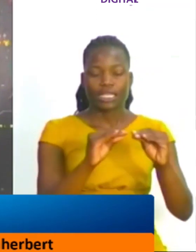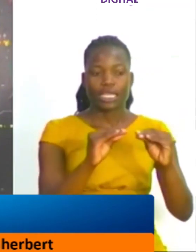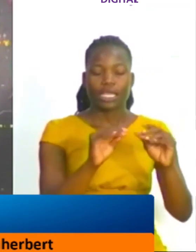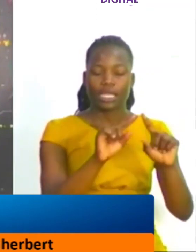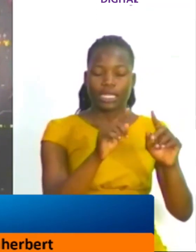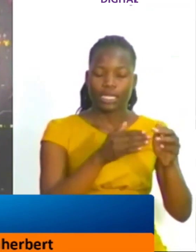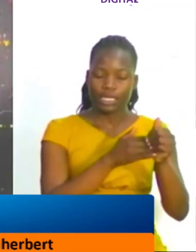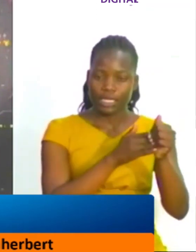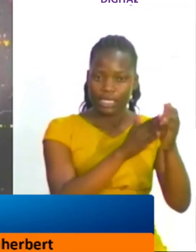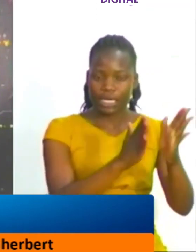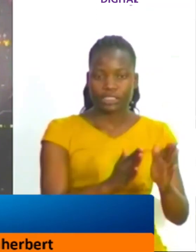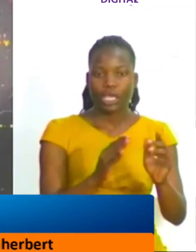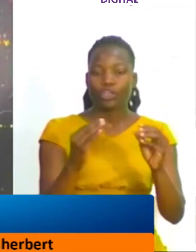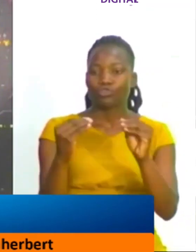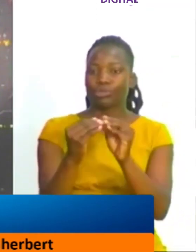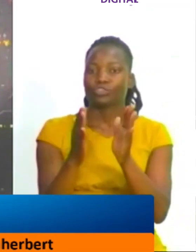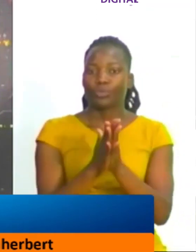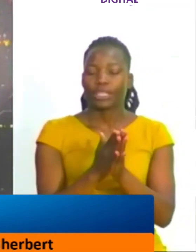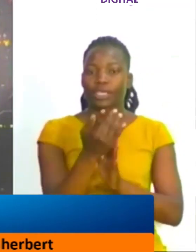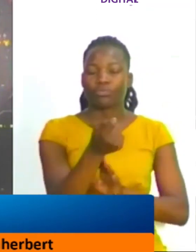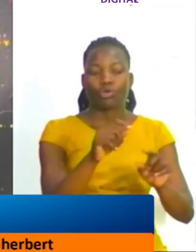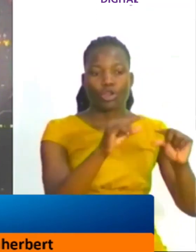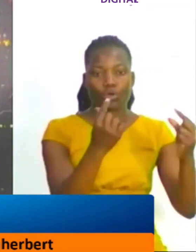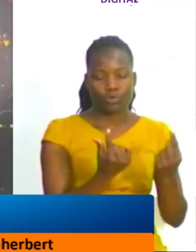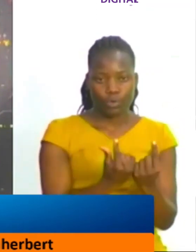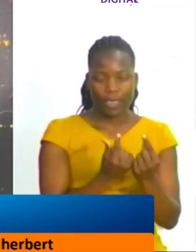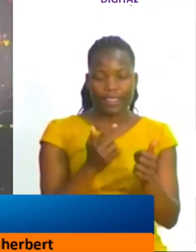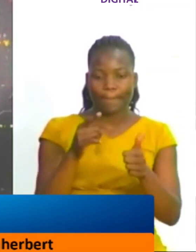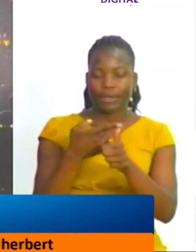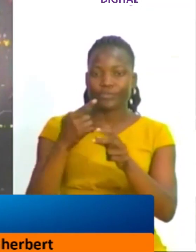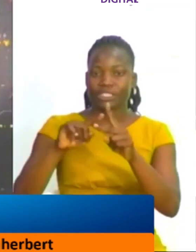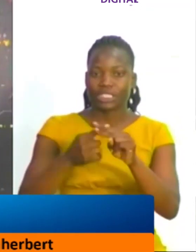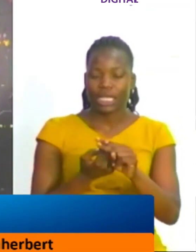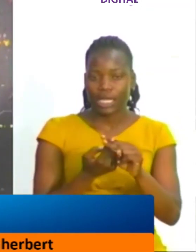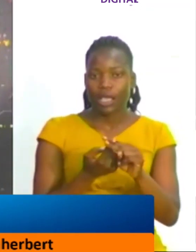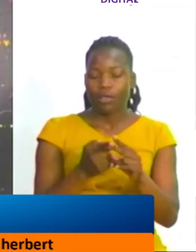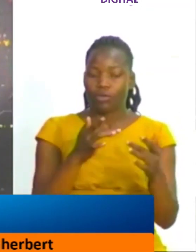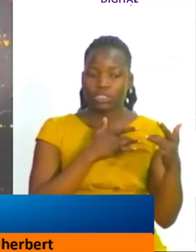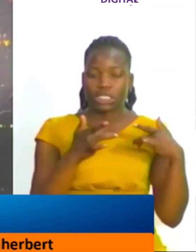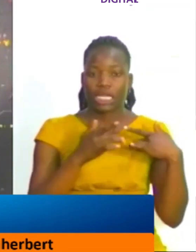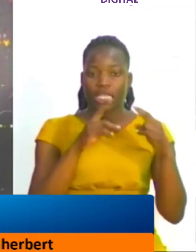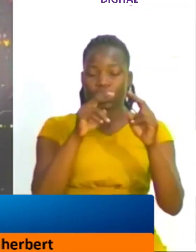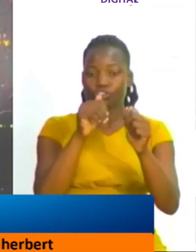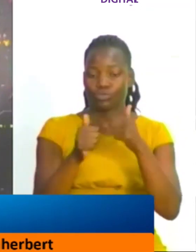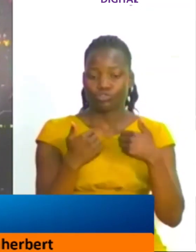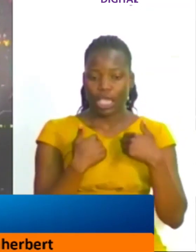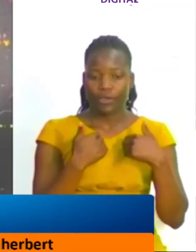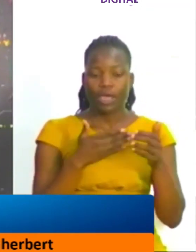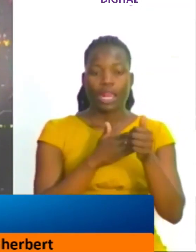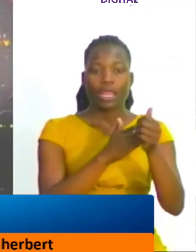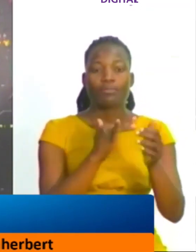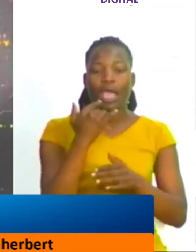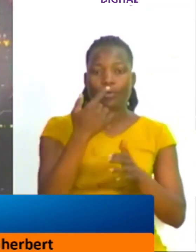counterparts and as a matter of priority begin considering the issues at hand led by the